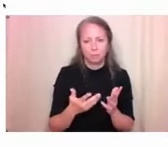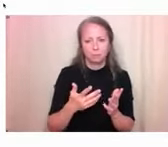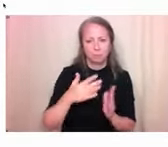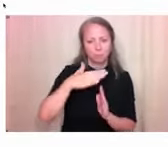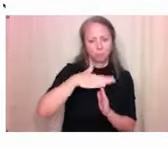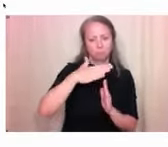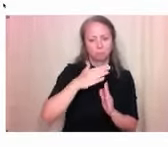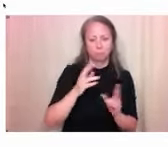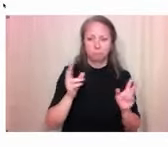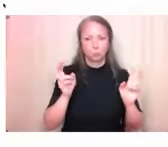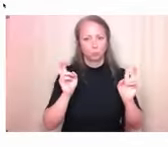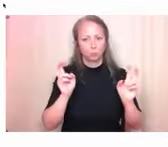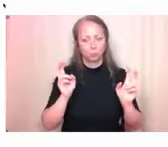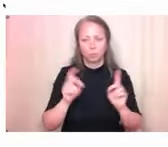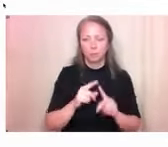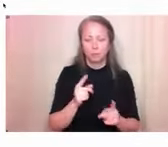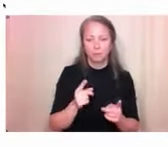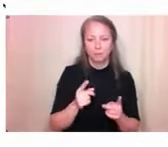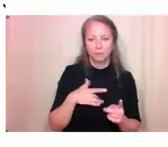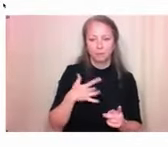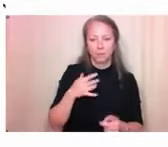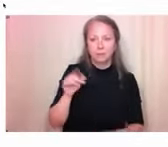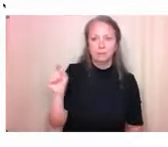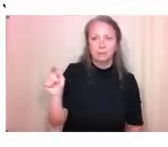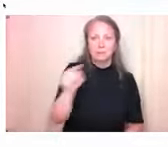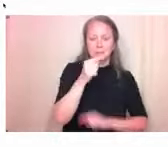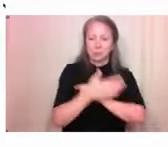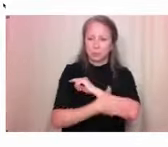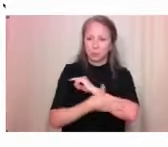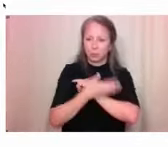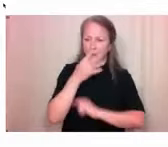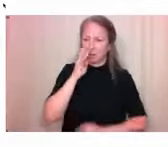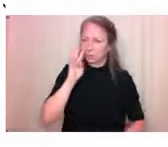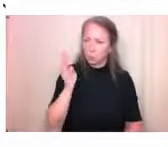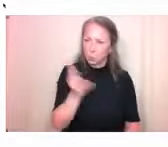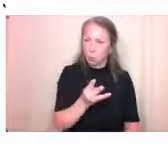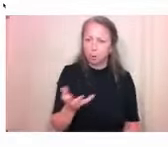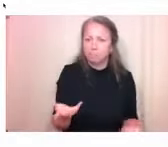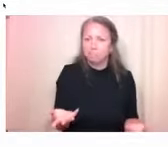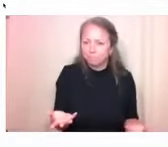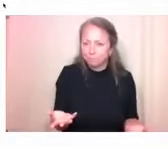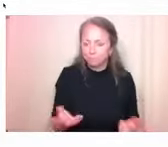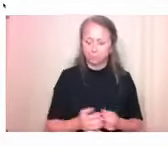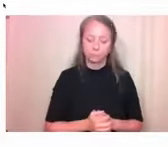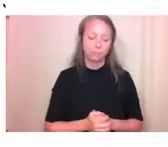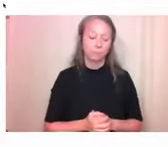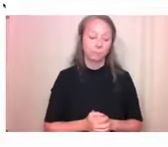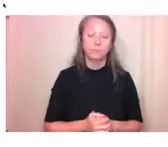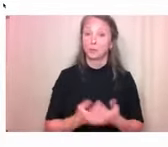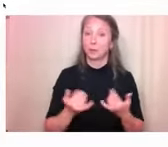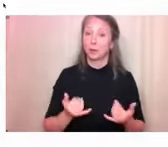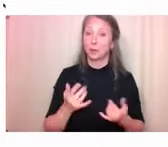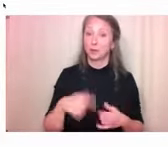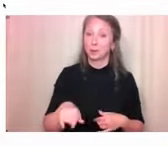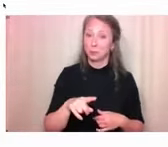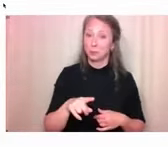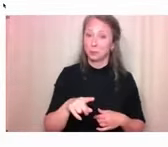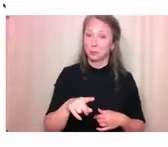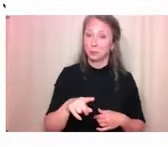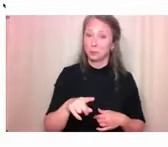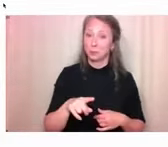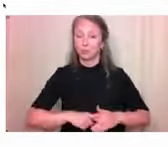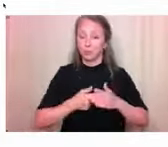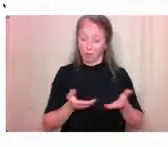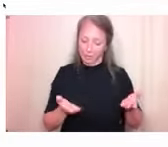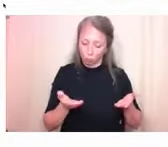those areas. So it's great to hear that, you you're starting as home base here where you went to school and where you have the resources, but that you're also looking at